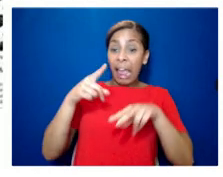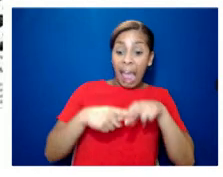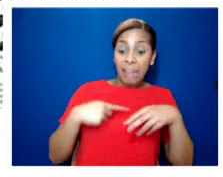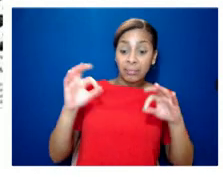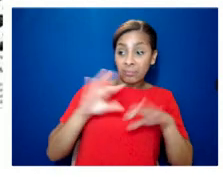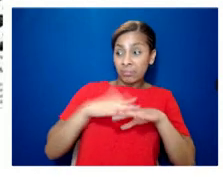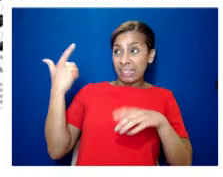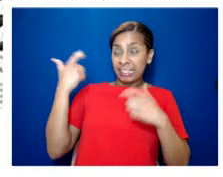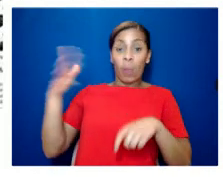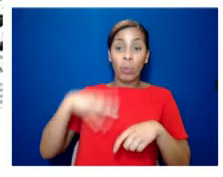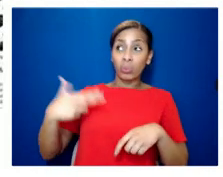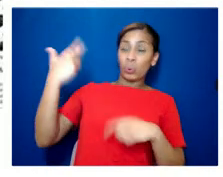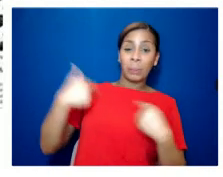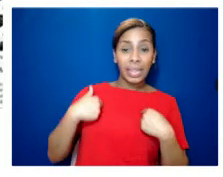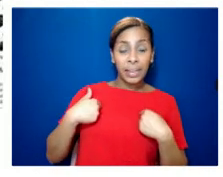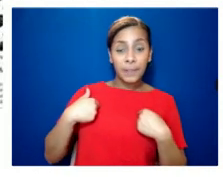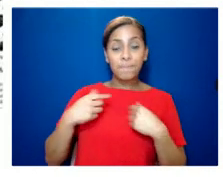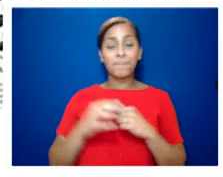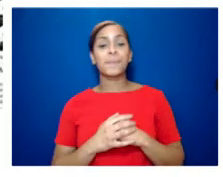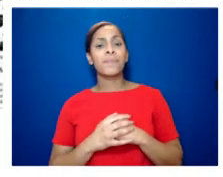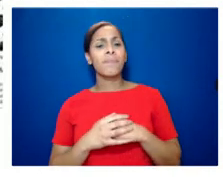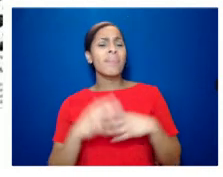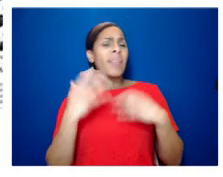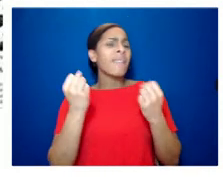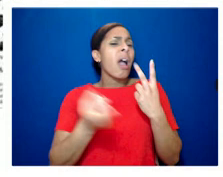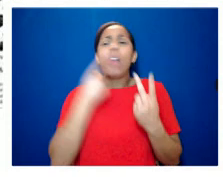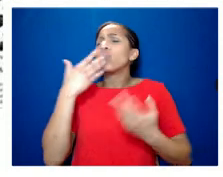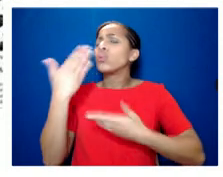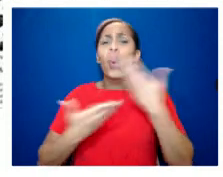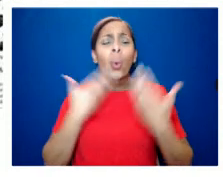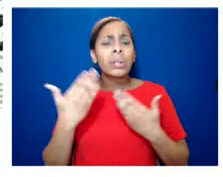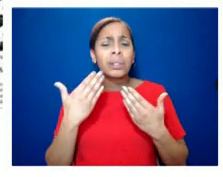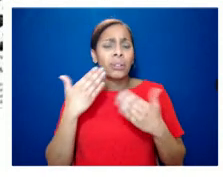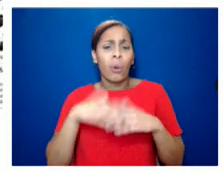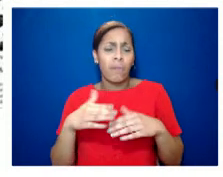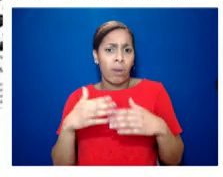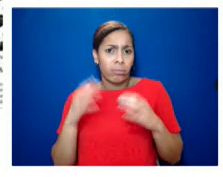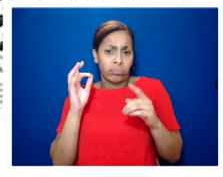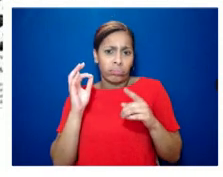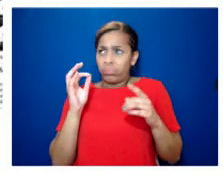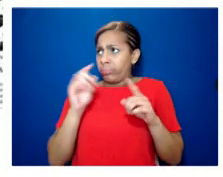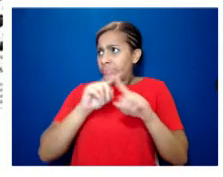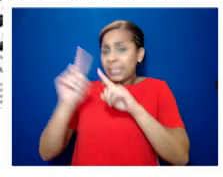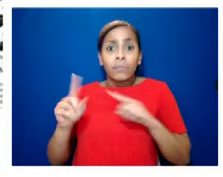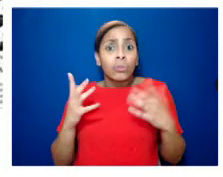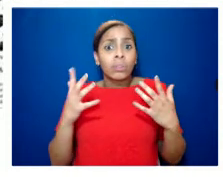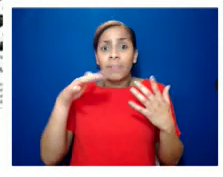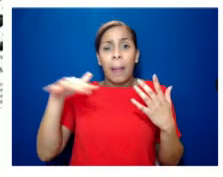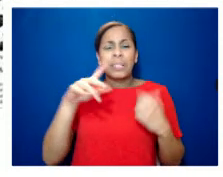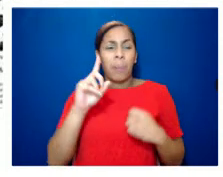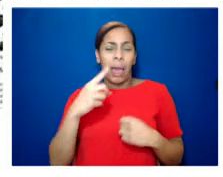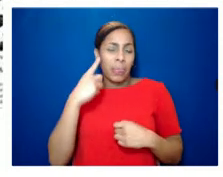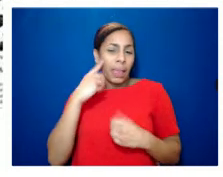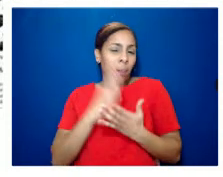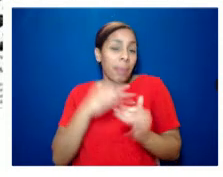no further news stories about this rather extraordinary family we should probably conclude that reverend robert simpson did not end up shooting anybody thankfully